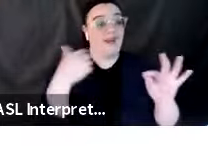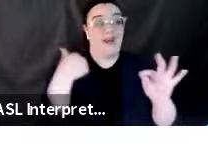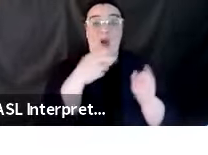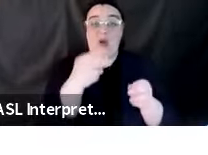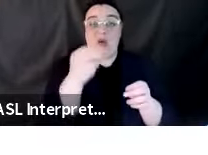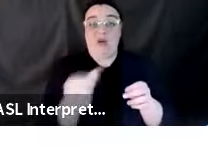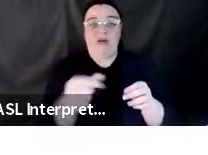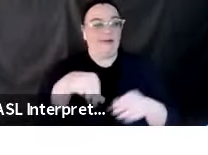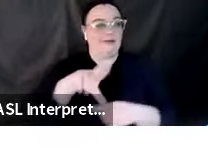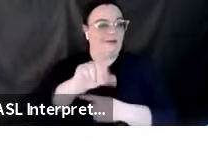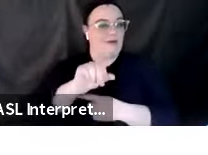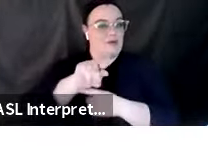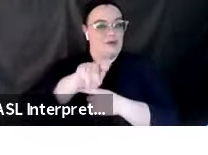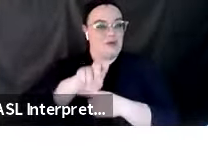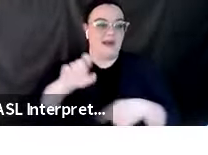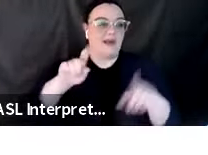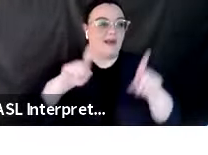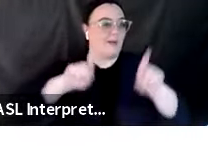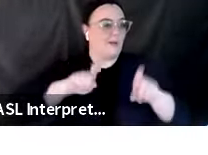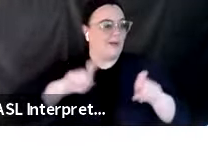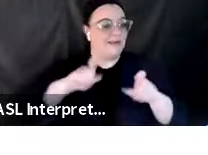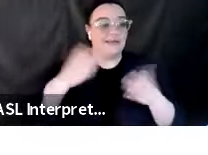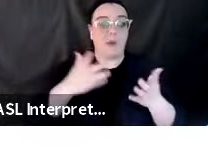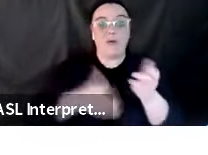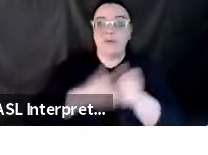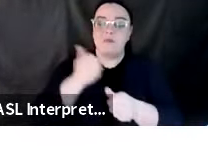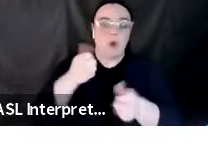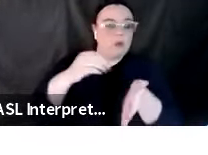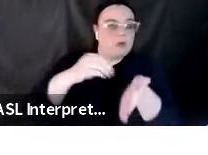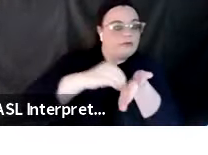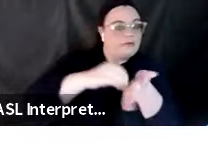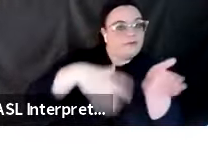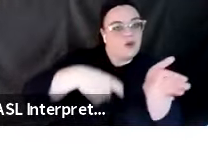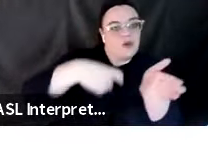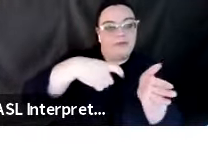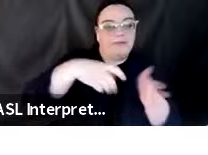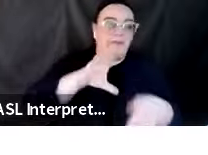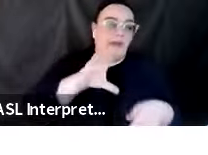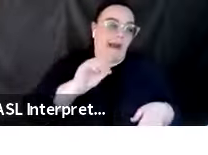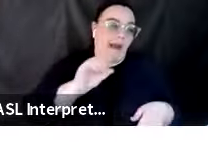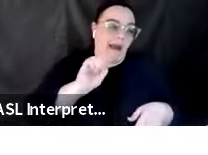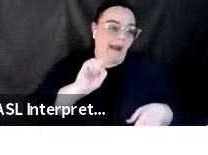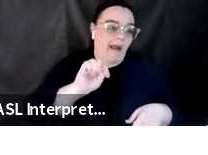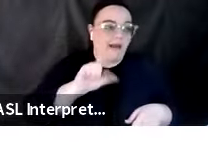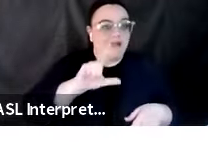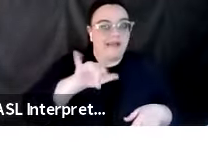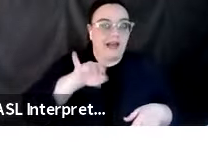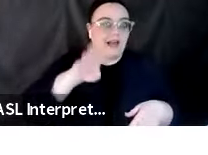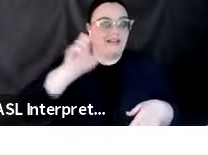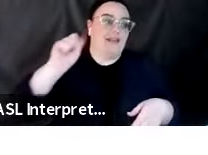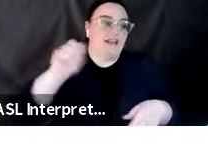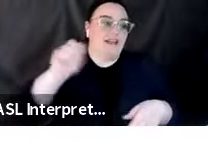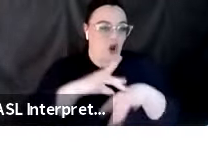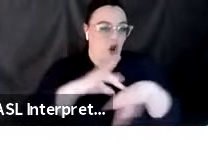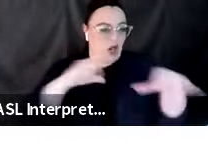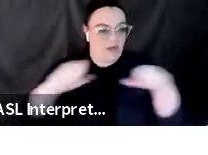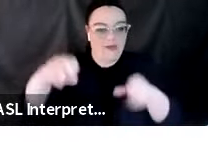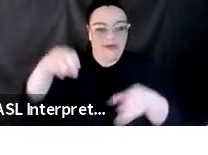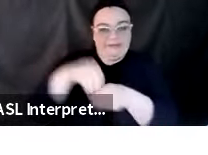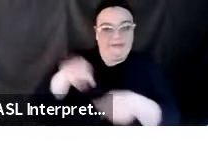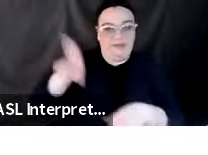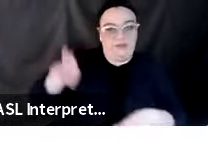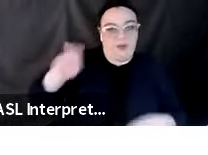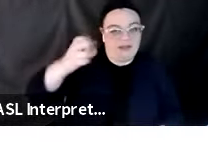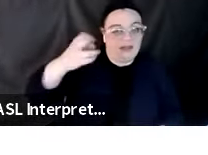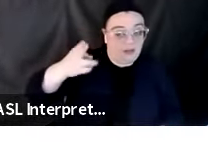costly earthquake in U.S. history. So if you have an answer for that, put it in the chat. And the first one